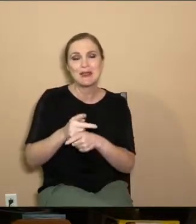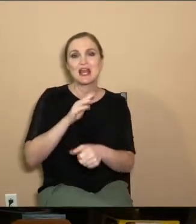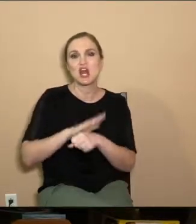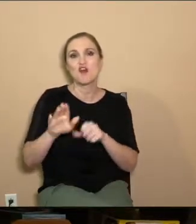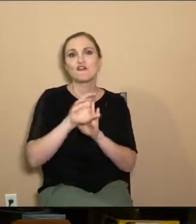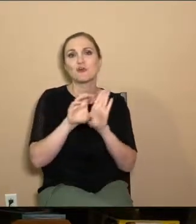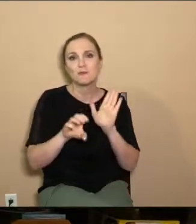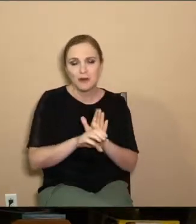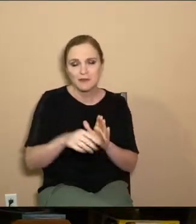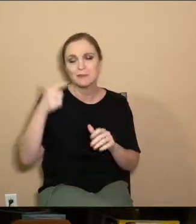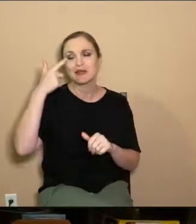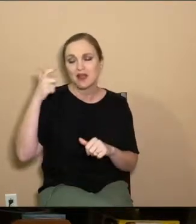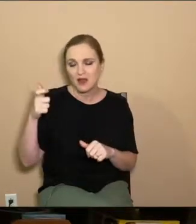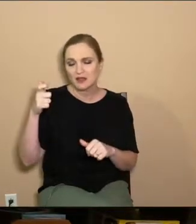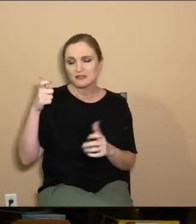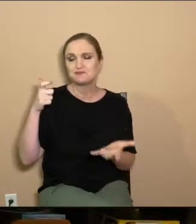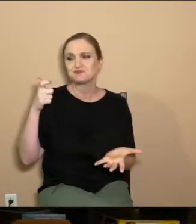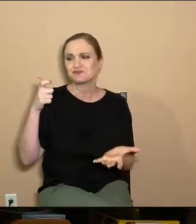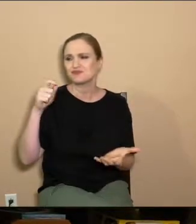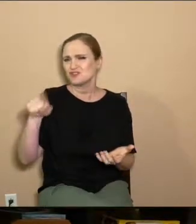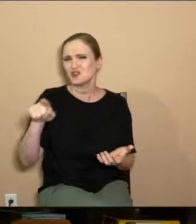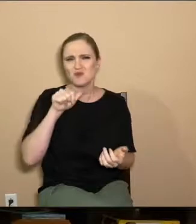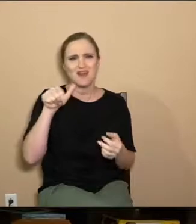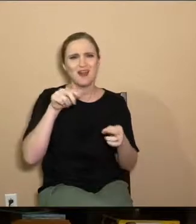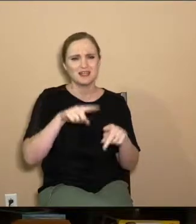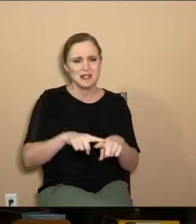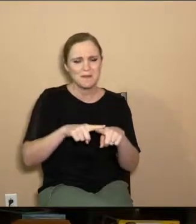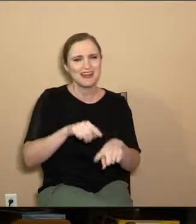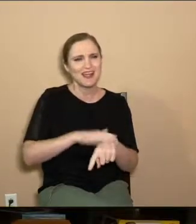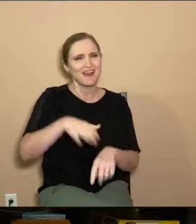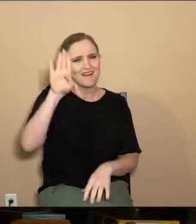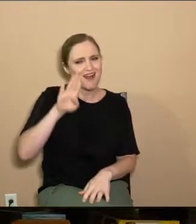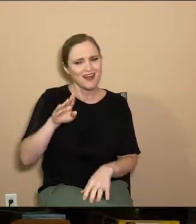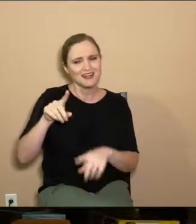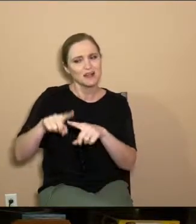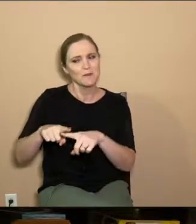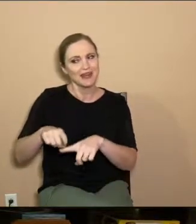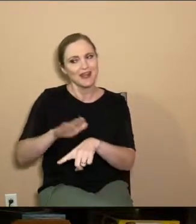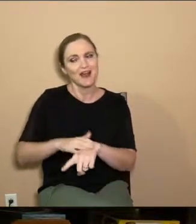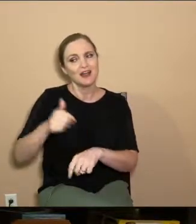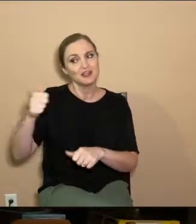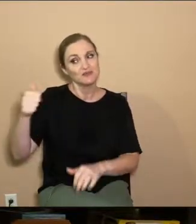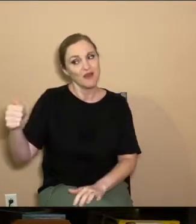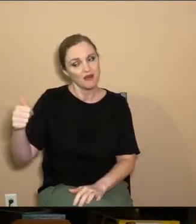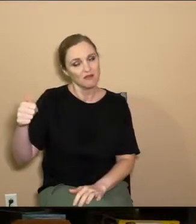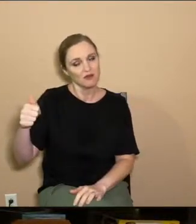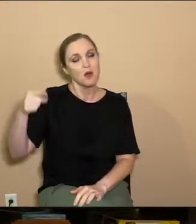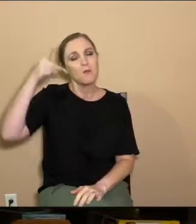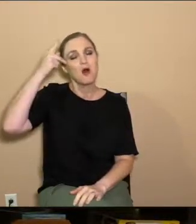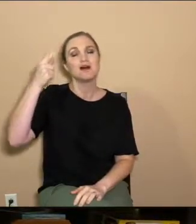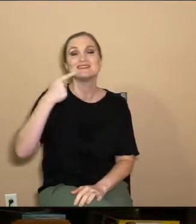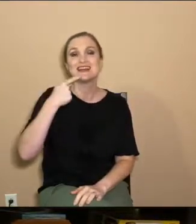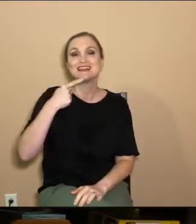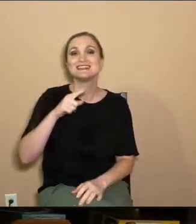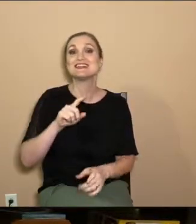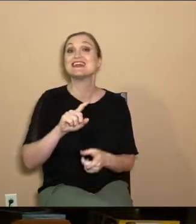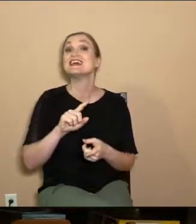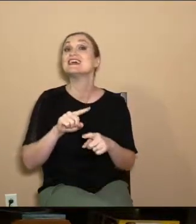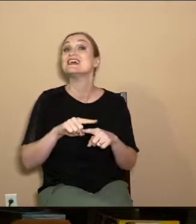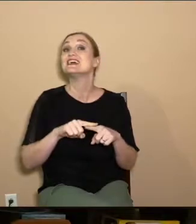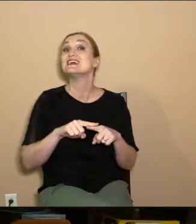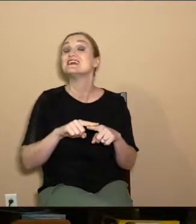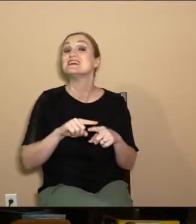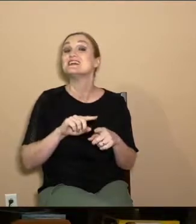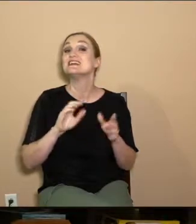commandments because you're not relying on God, you're relying on self. Paul says instead, salvation